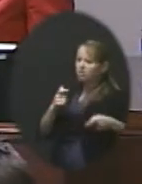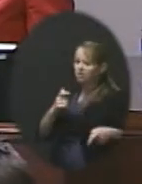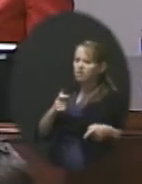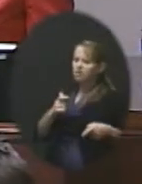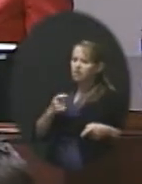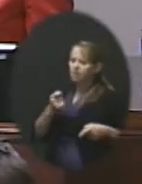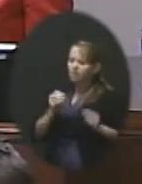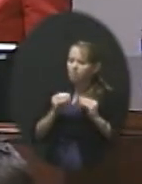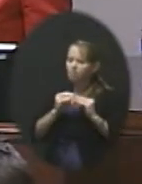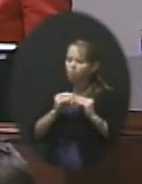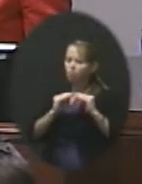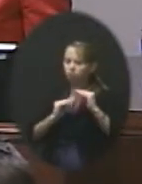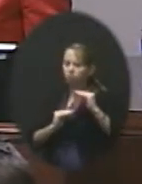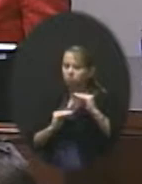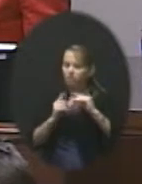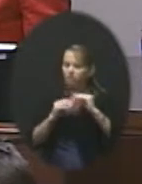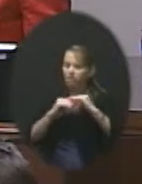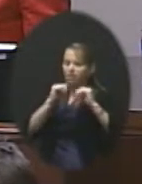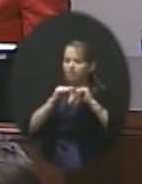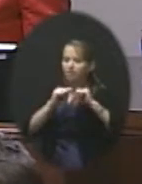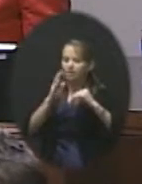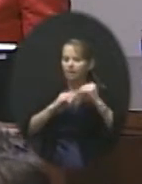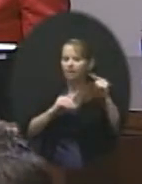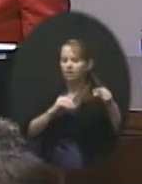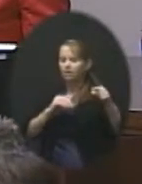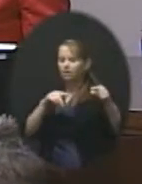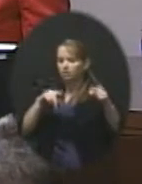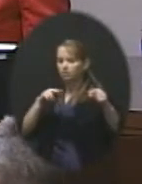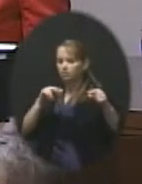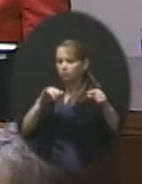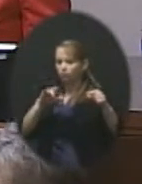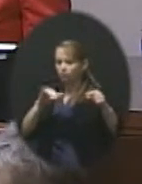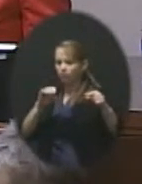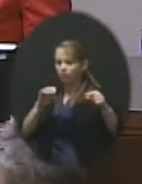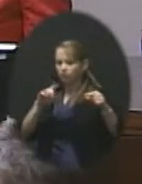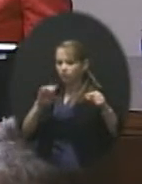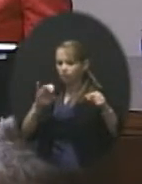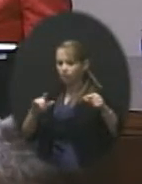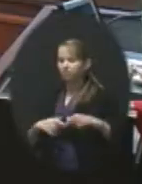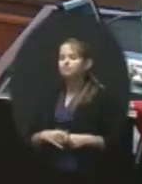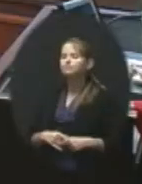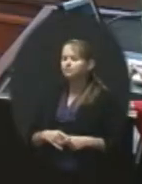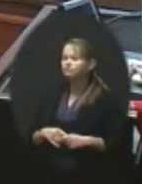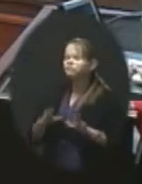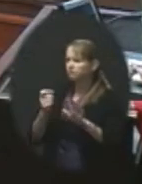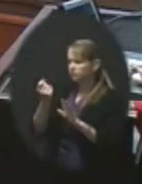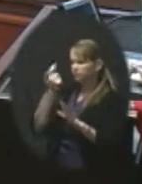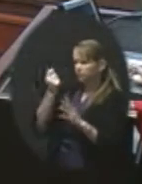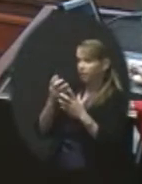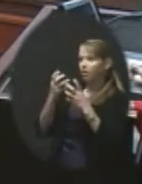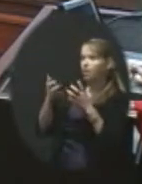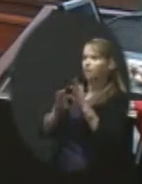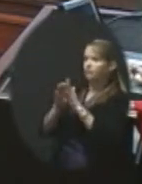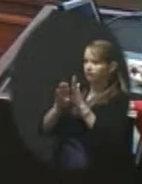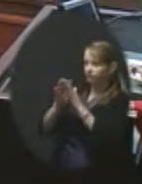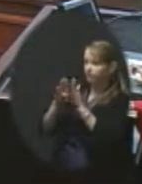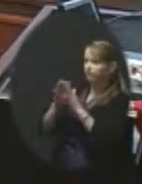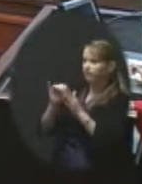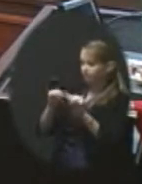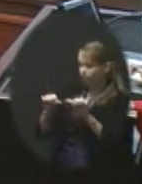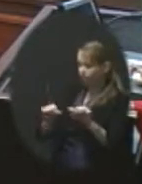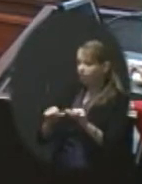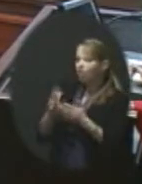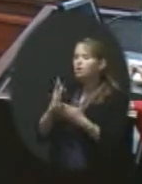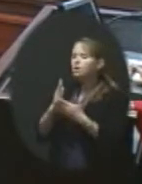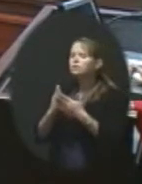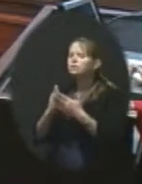One more question, Dr. Dugan. I noticed in your presentation that and I understand that there's a lot of development in this area and some areas don't